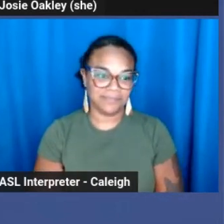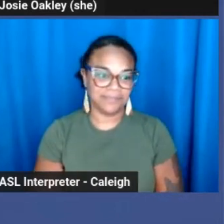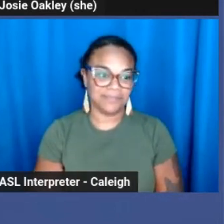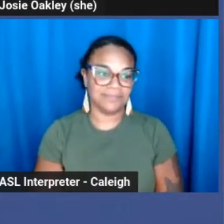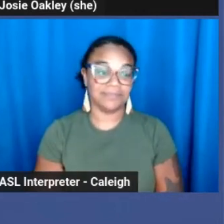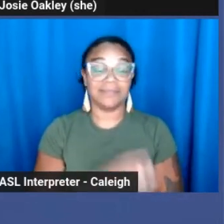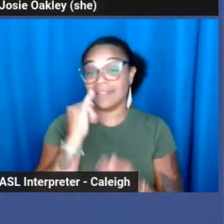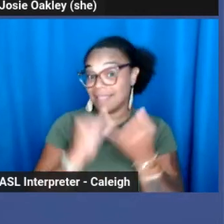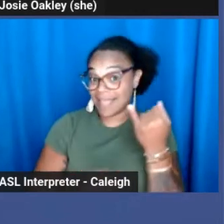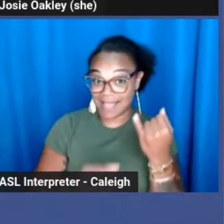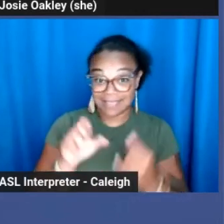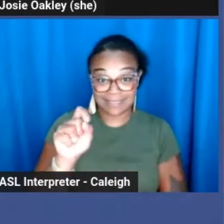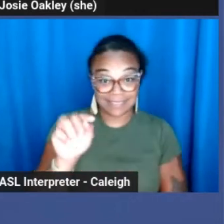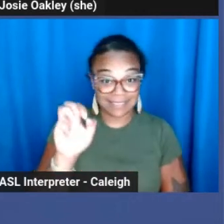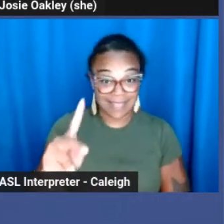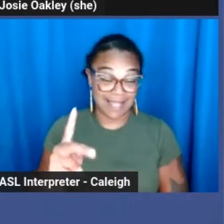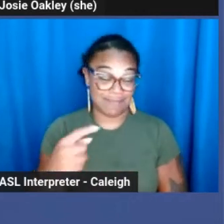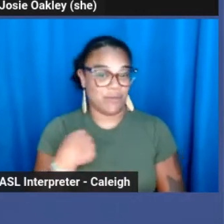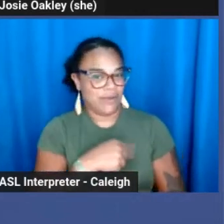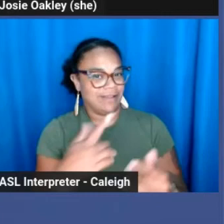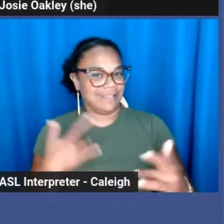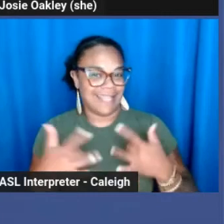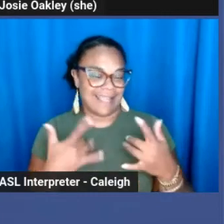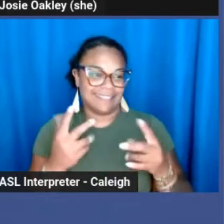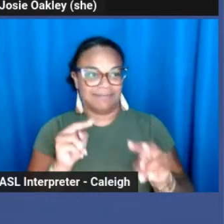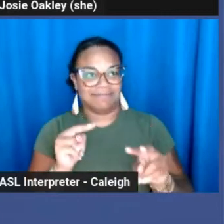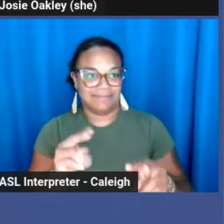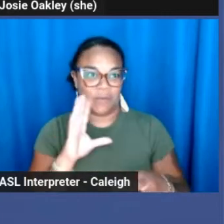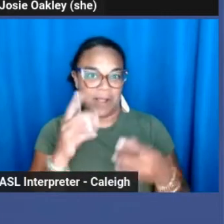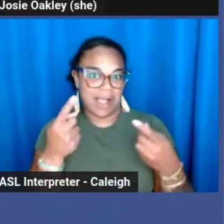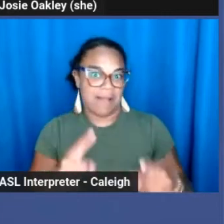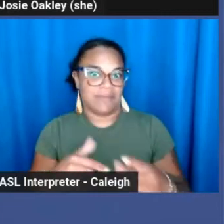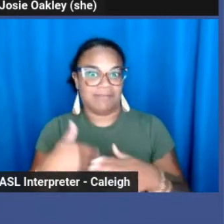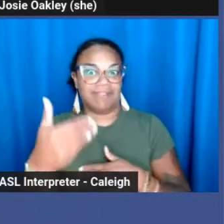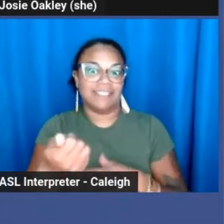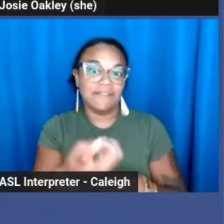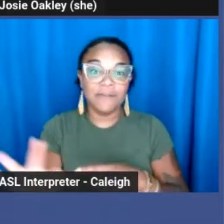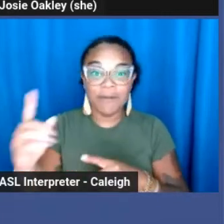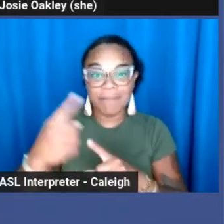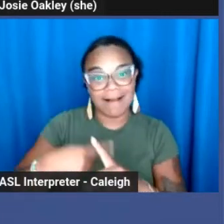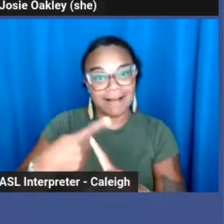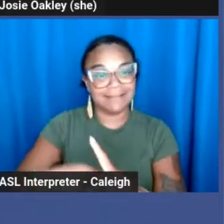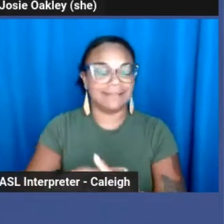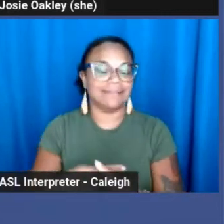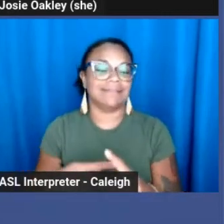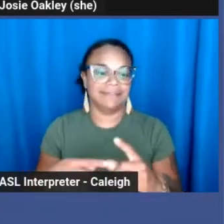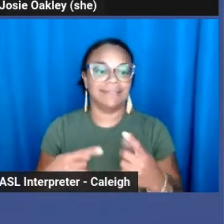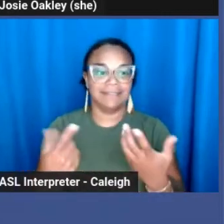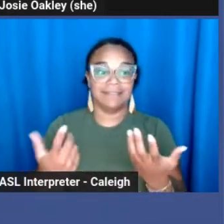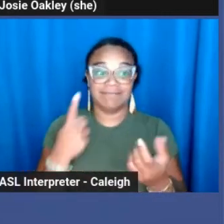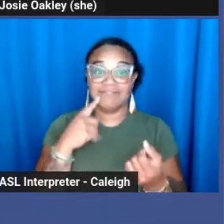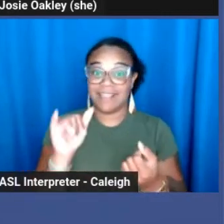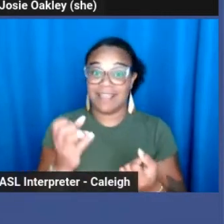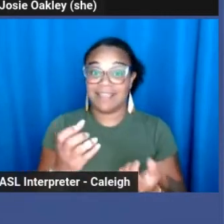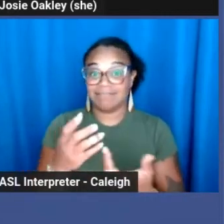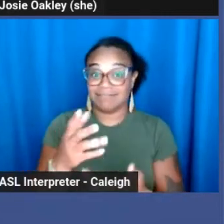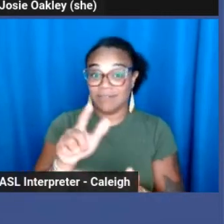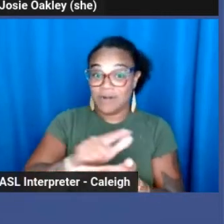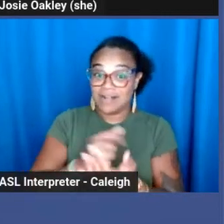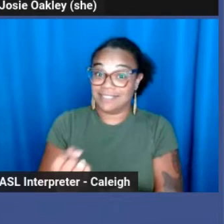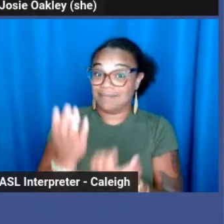And then the last step that we're excited about happening in the next few months for us is to get the ordinance out for a vote.